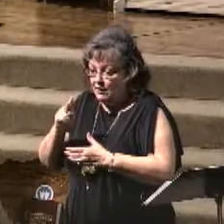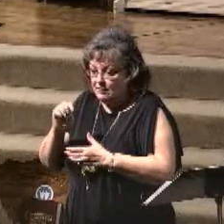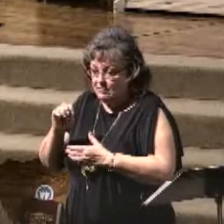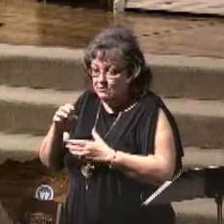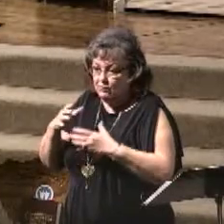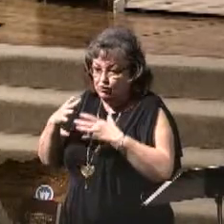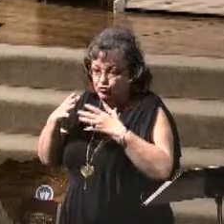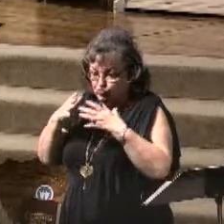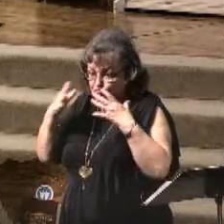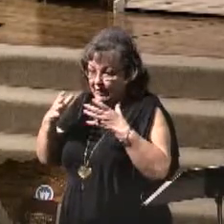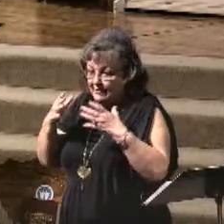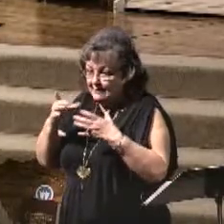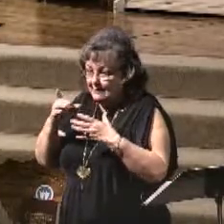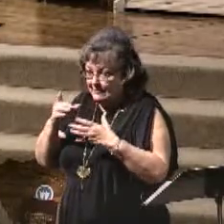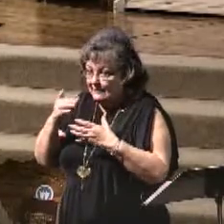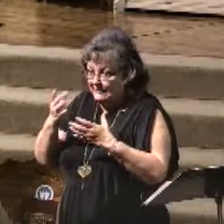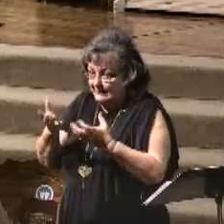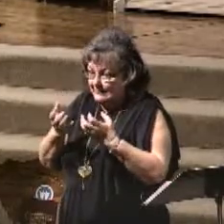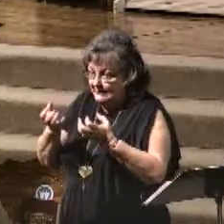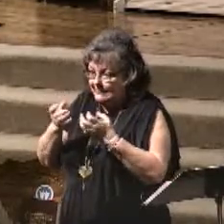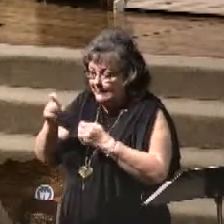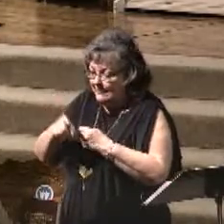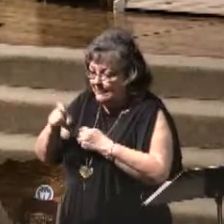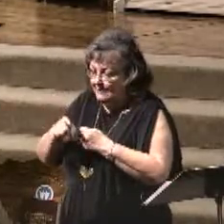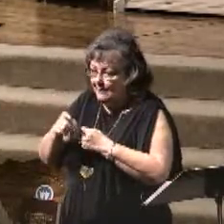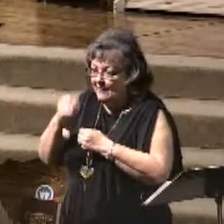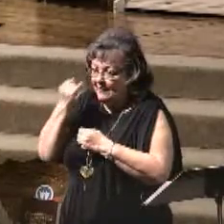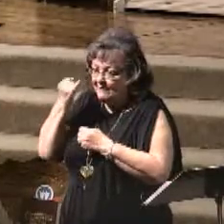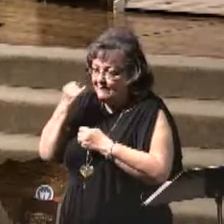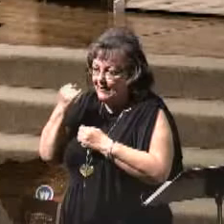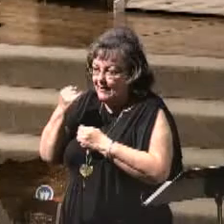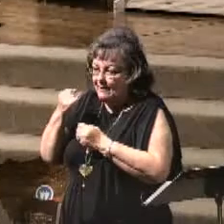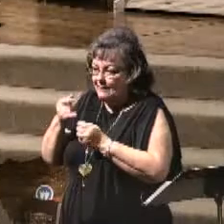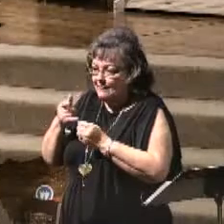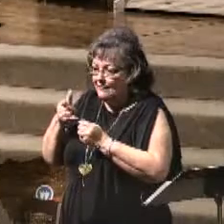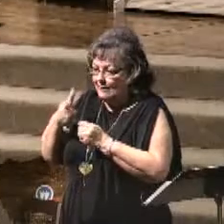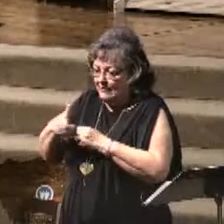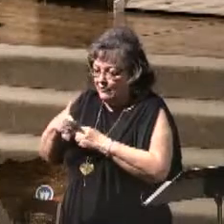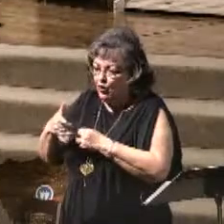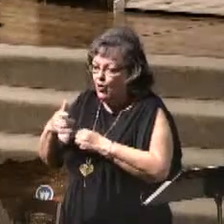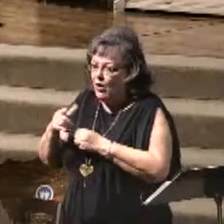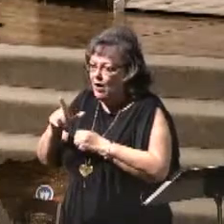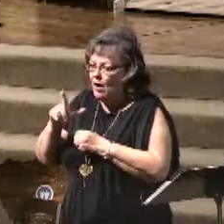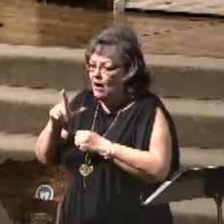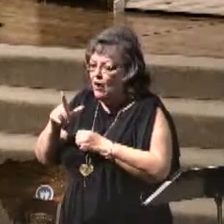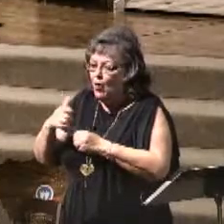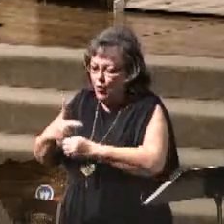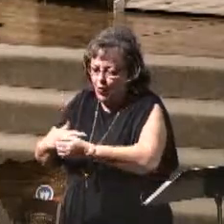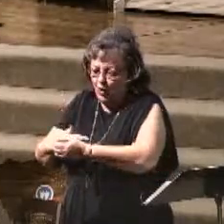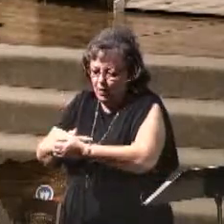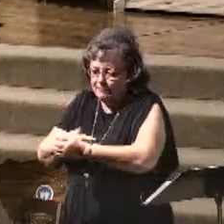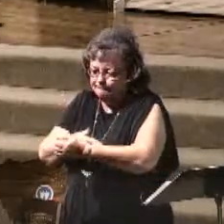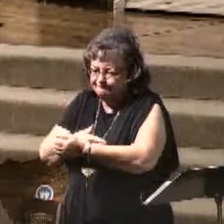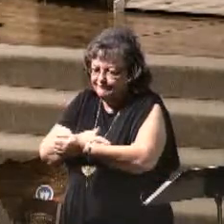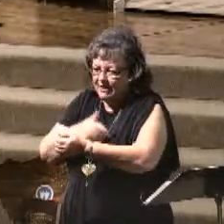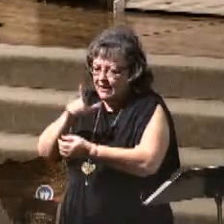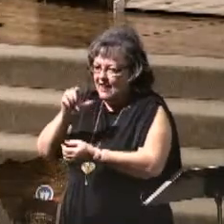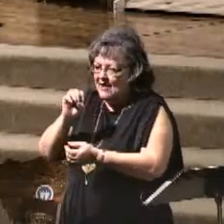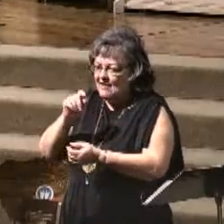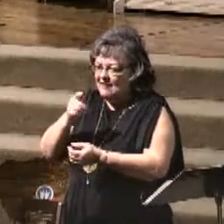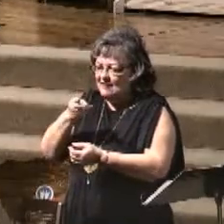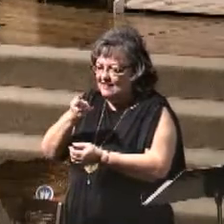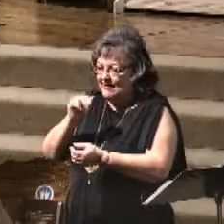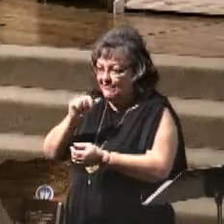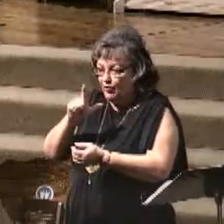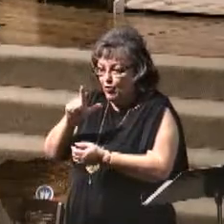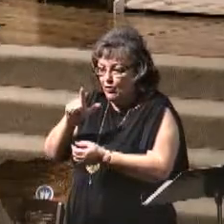someone dies by lethal injection, that has corrupted throughout the body and this poison throughout the body. But if someone is beheaded, then